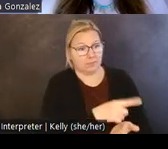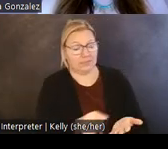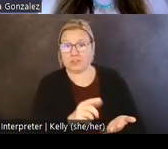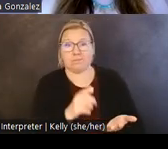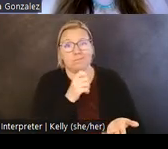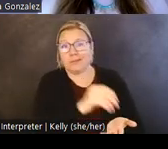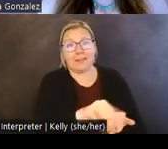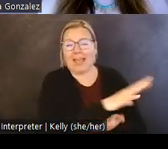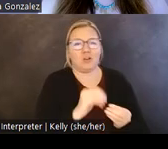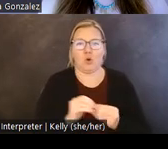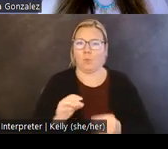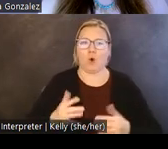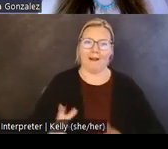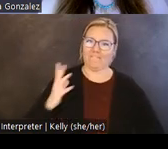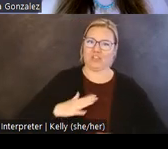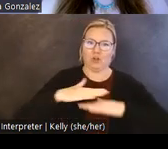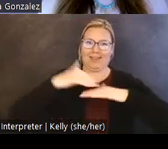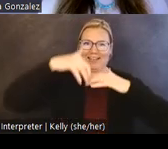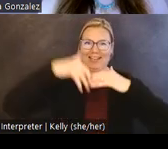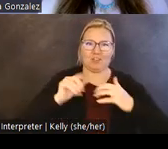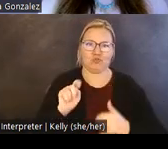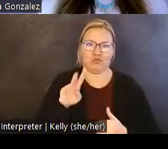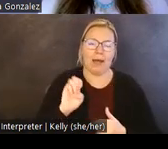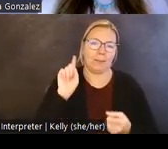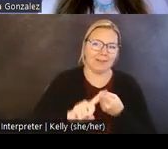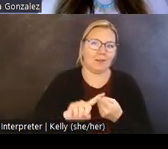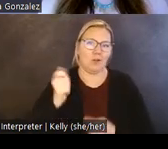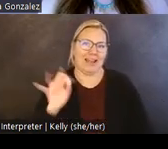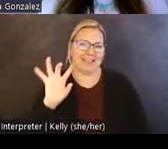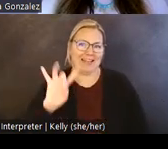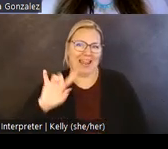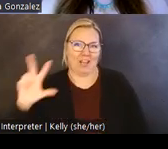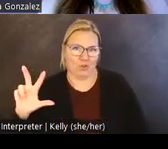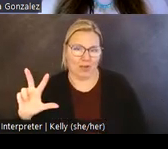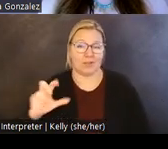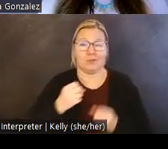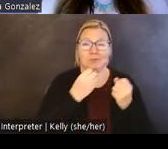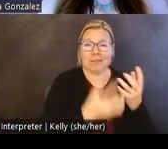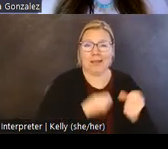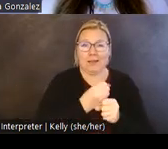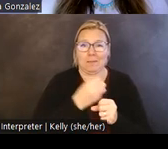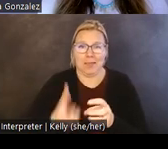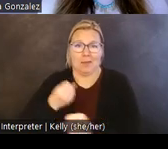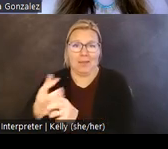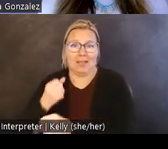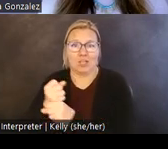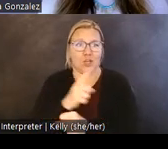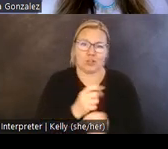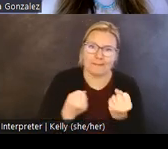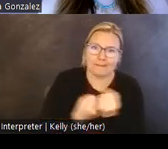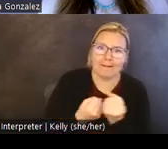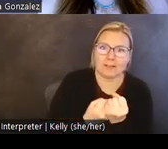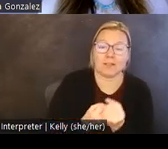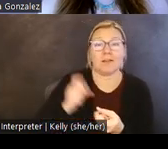tribe until the tribe was restored in 1983 after decades of advocacy. It would take until